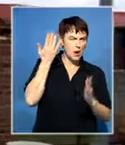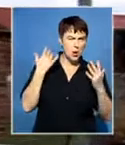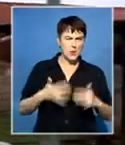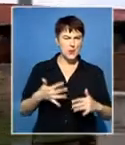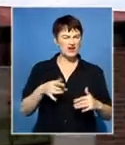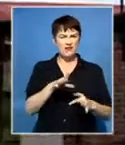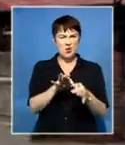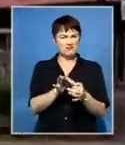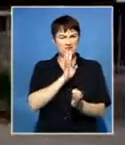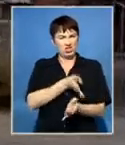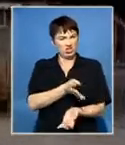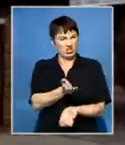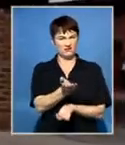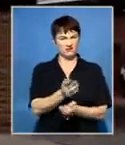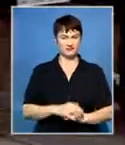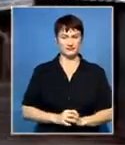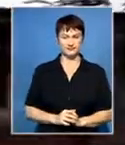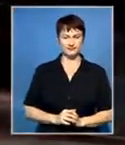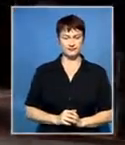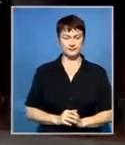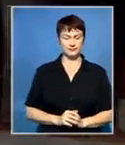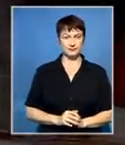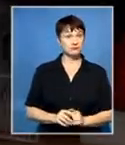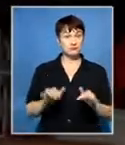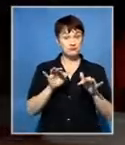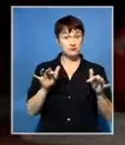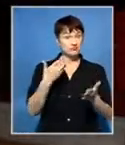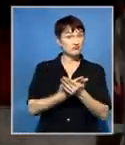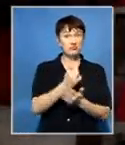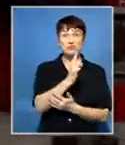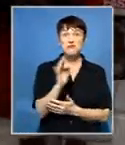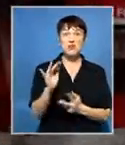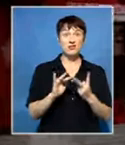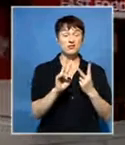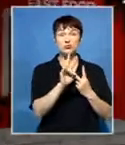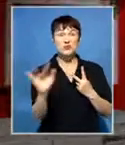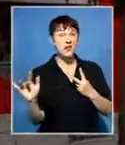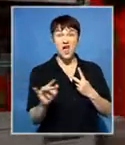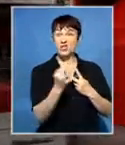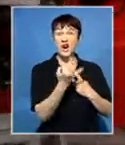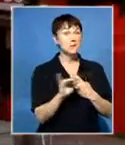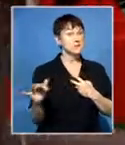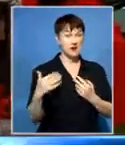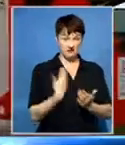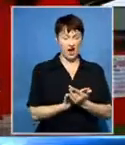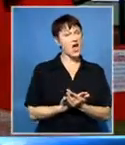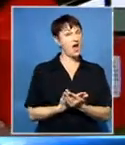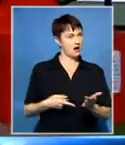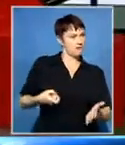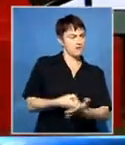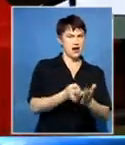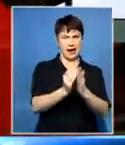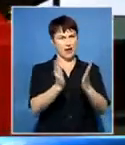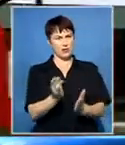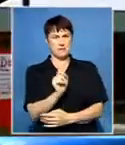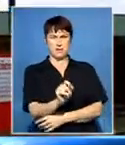modest of homes. There are people who are offering even a million, two million, even three million rents for